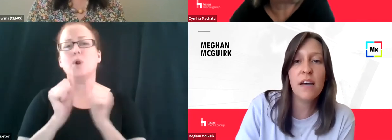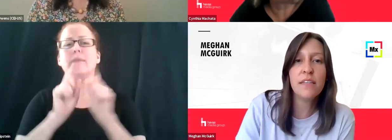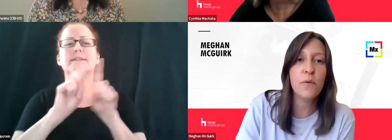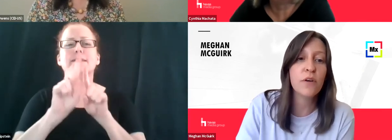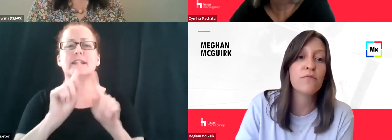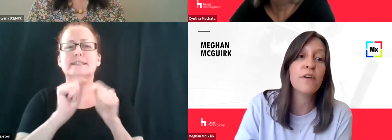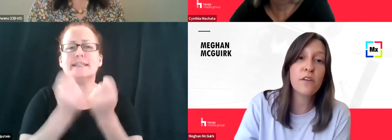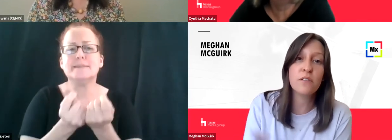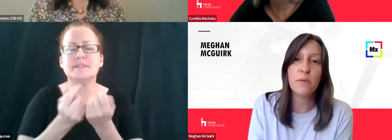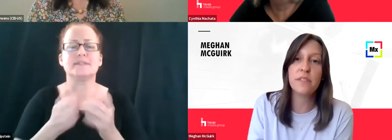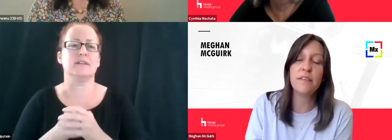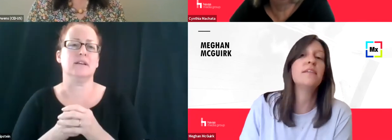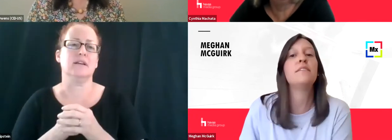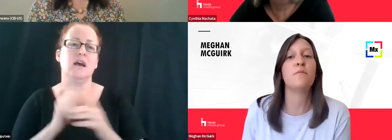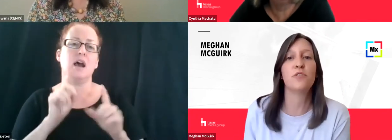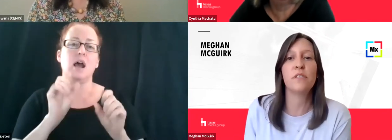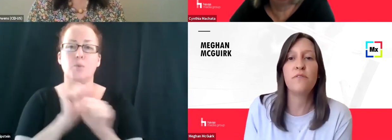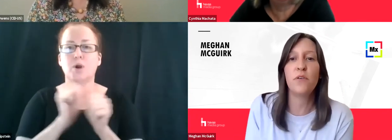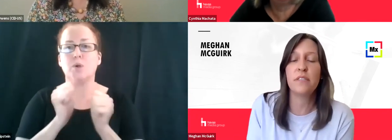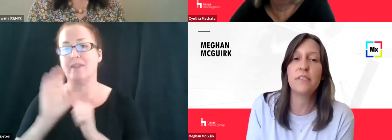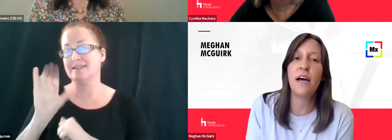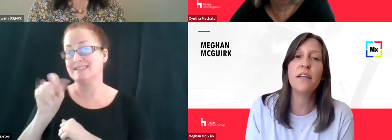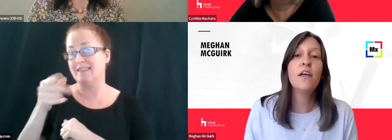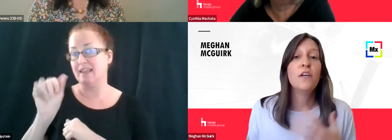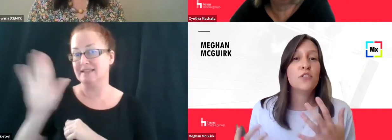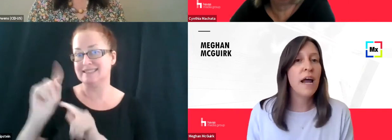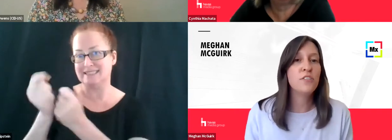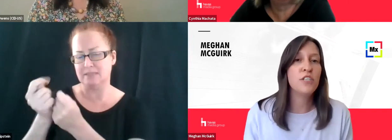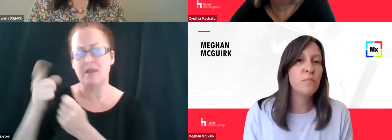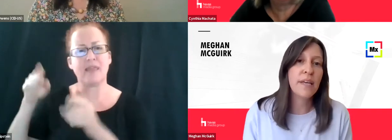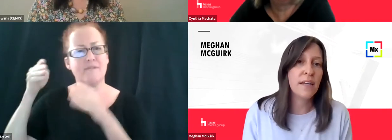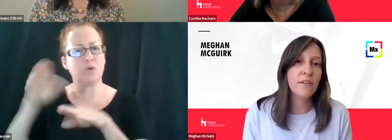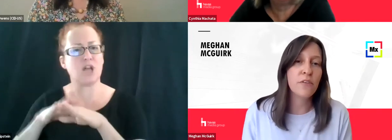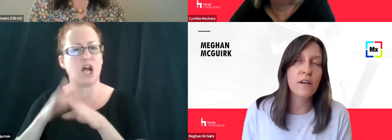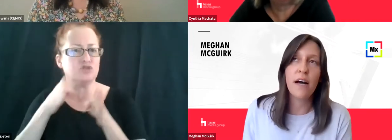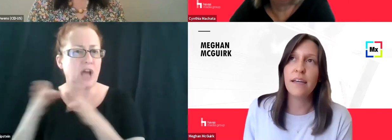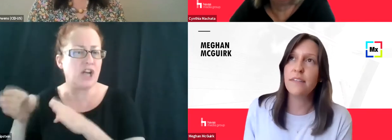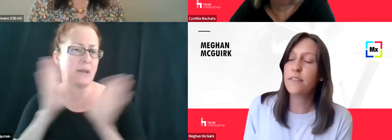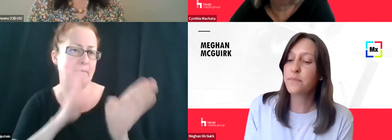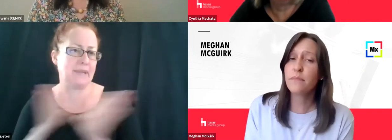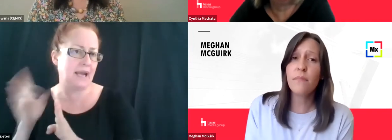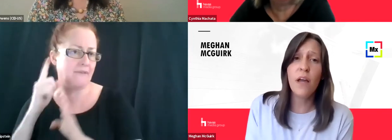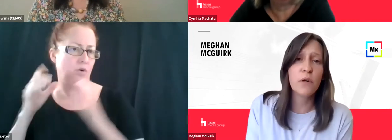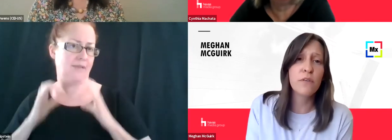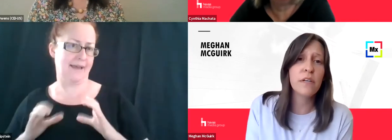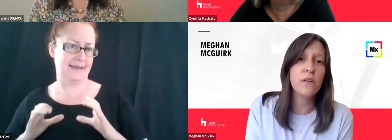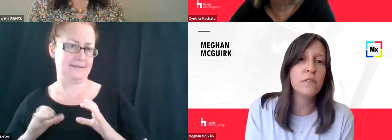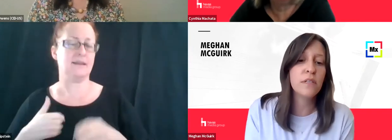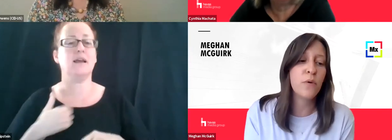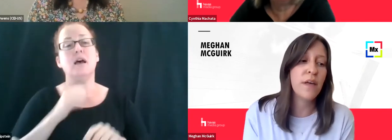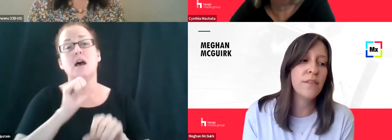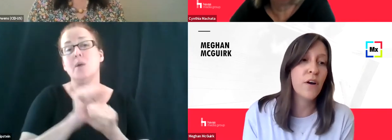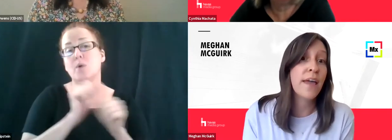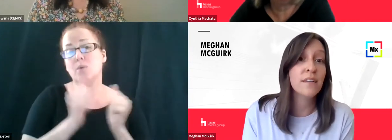at HAVUS. I work very closely with Cynthia's team, which really focuses on strategy and planning for our clients. I work really